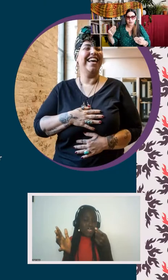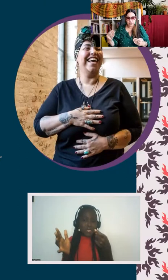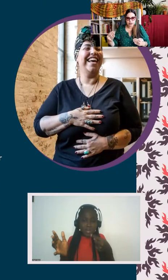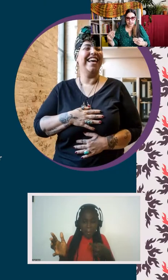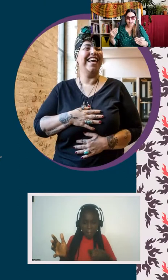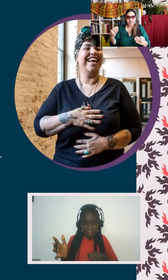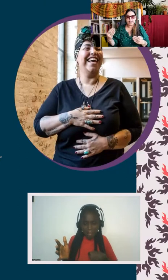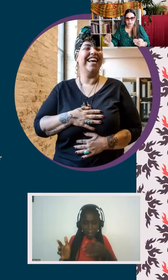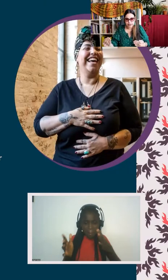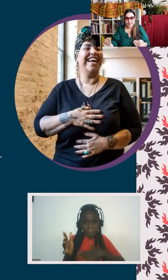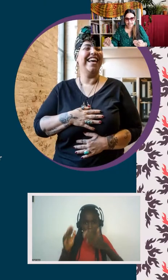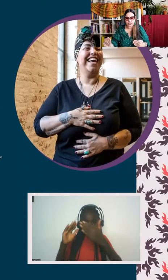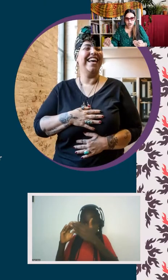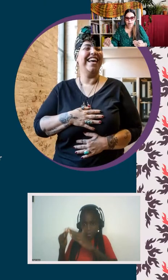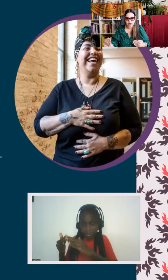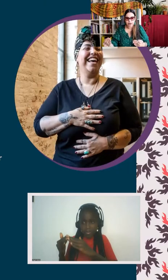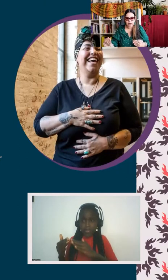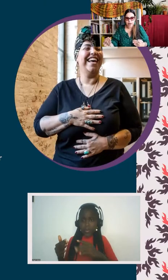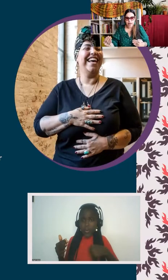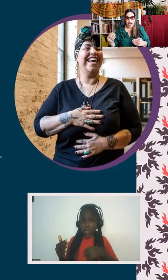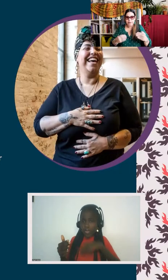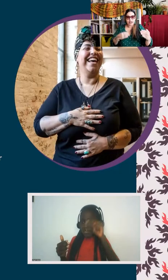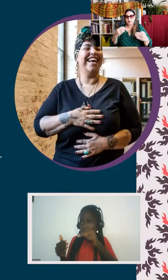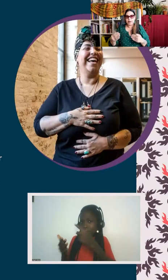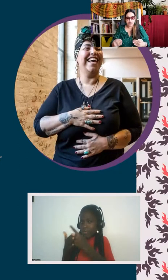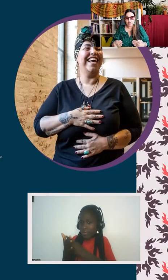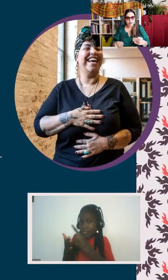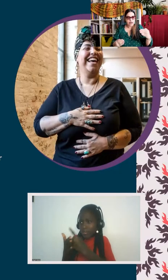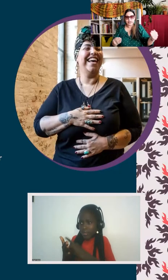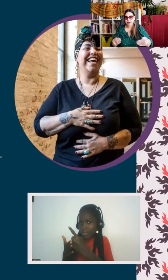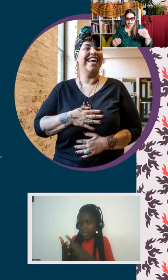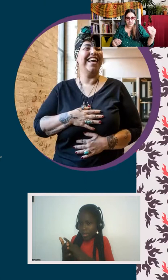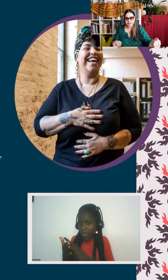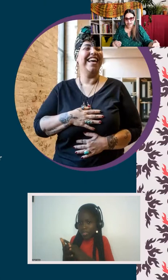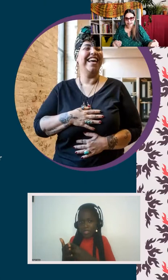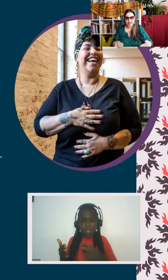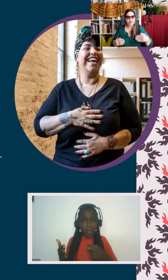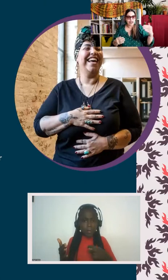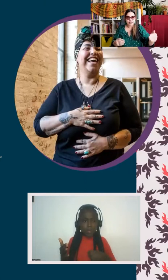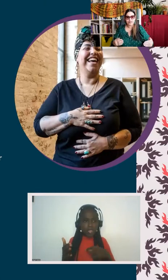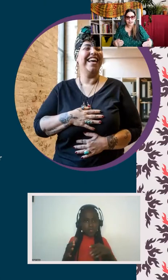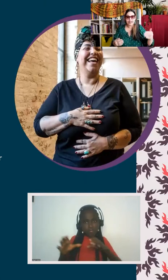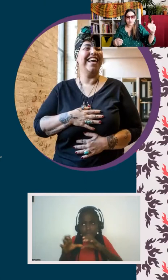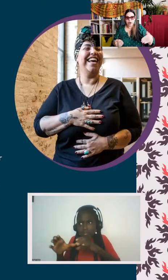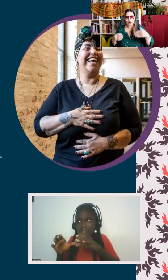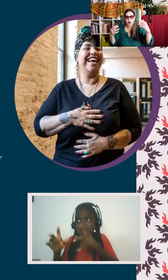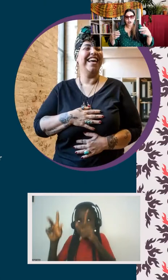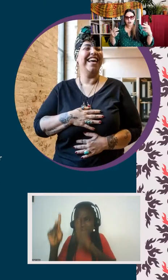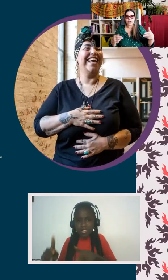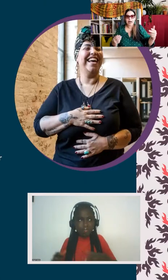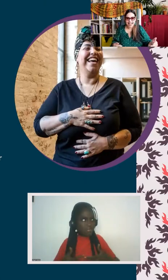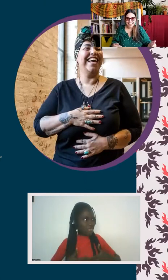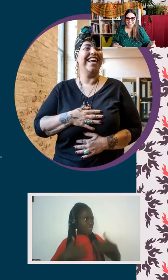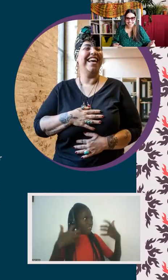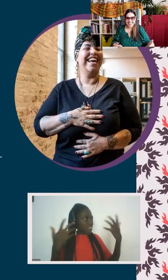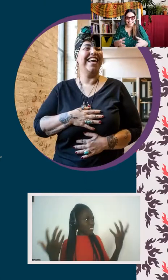calling and community and the things that we needed to talk about. I'm not going to be able to do that without somebody getting offended. And if you're getting offended, then we're going to work